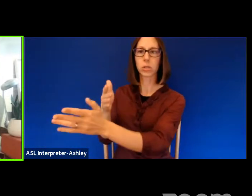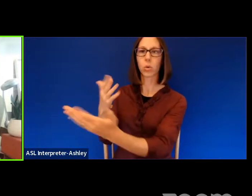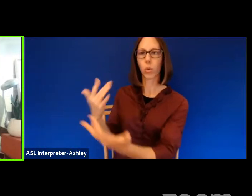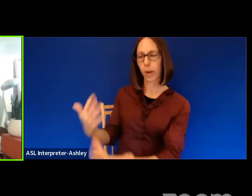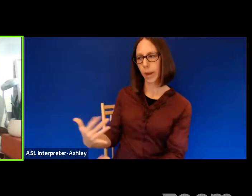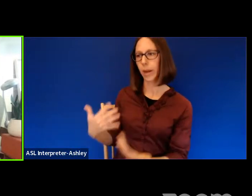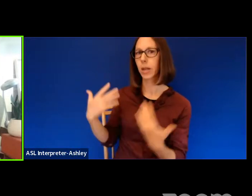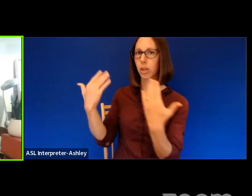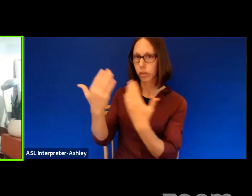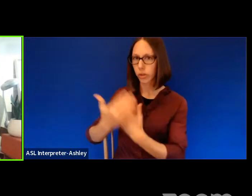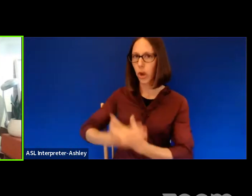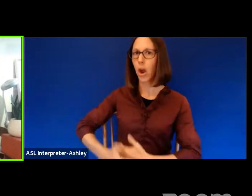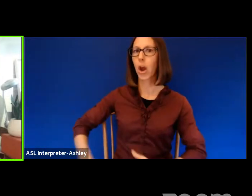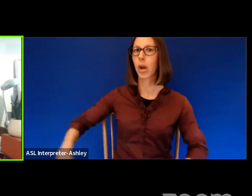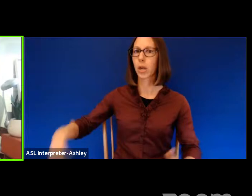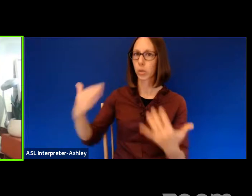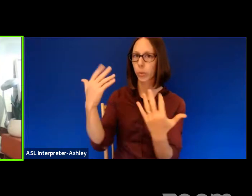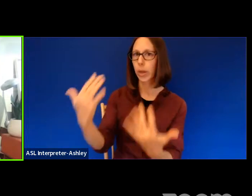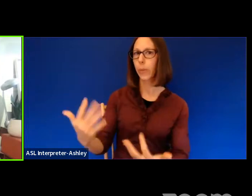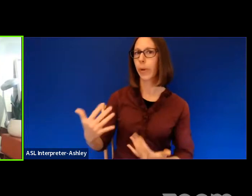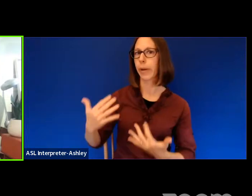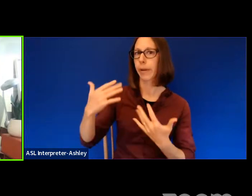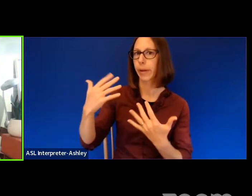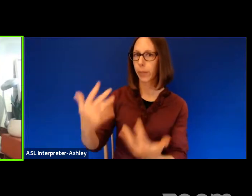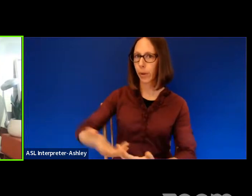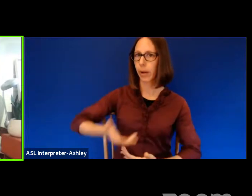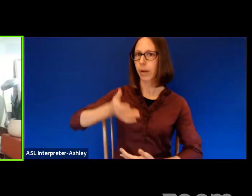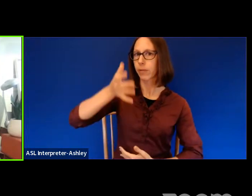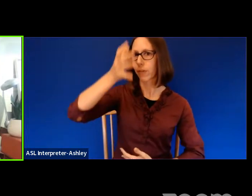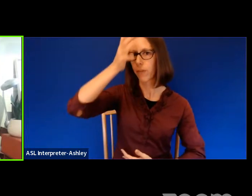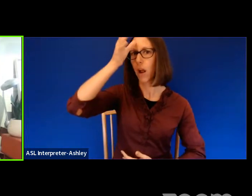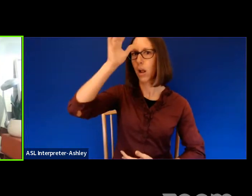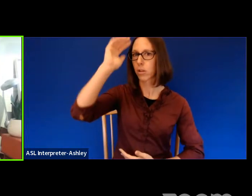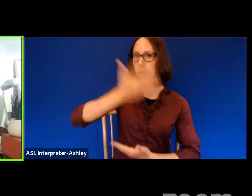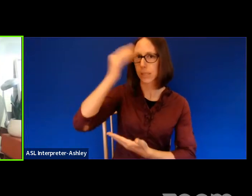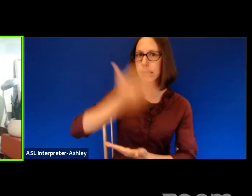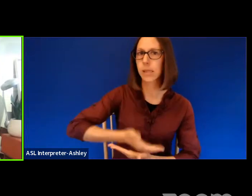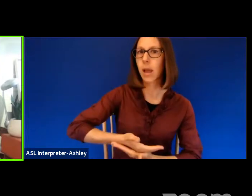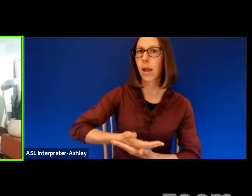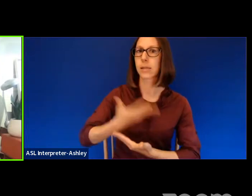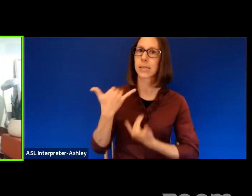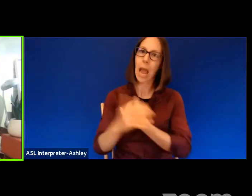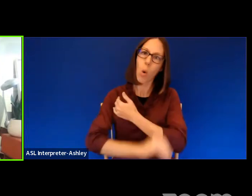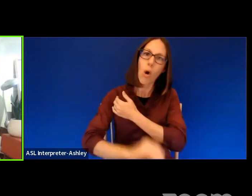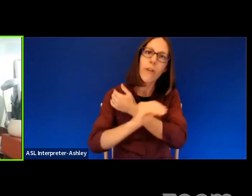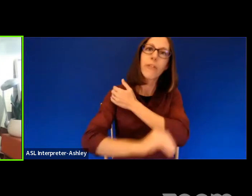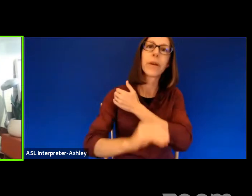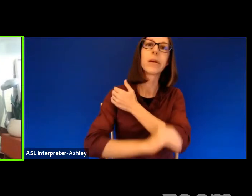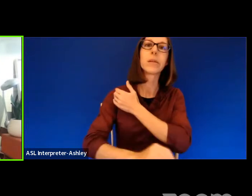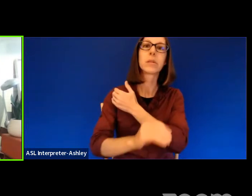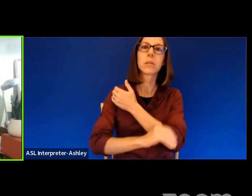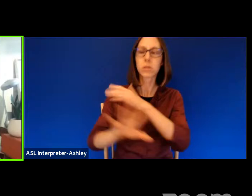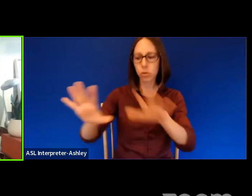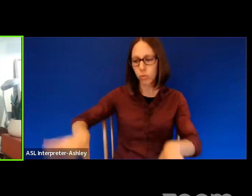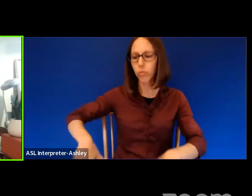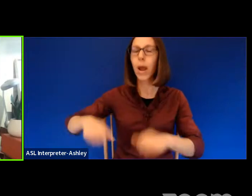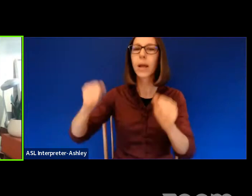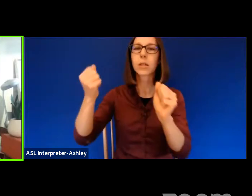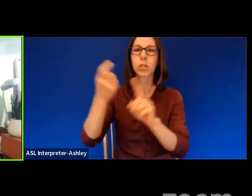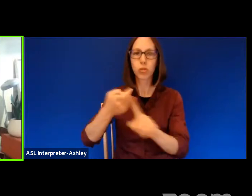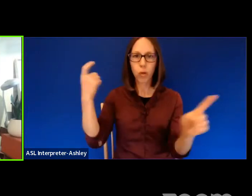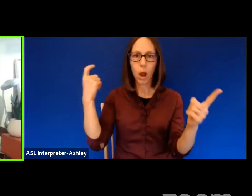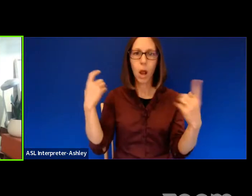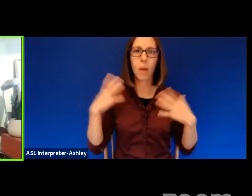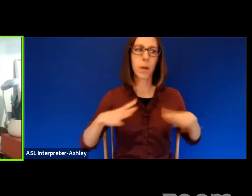as the second-hand suits that fathers or sons, now orphans, had rescued out of closets, praying